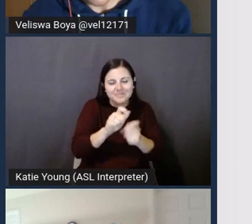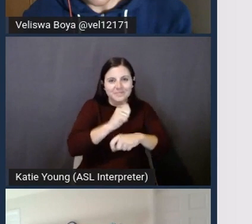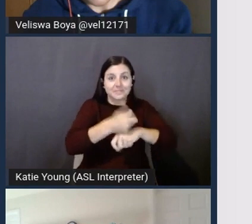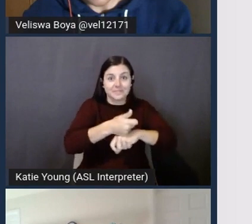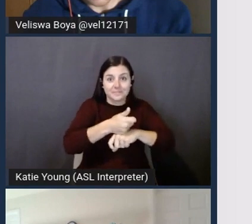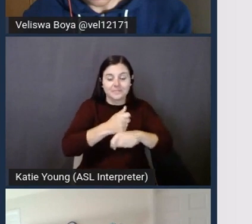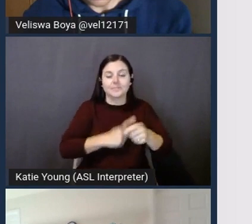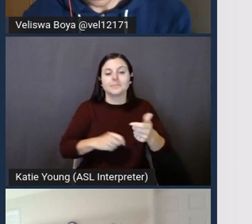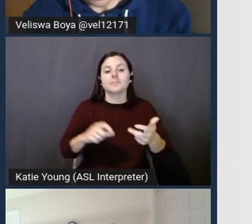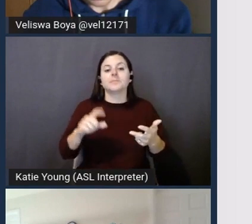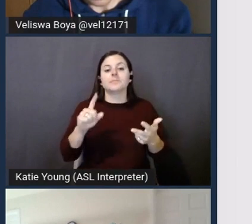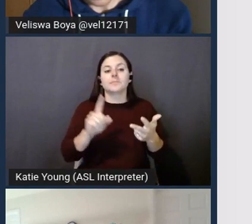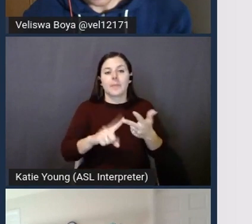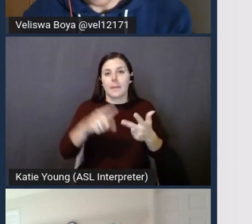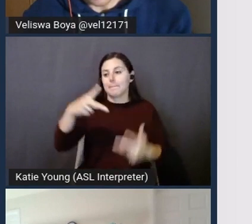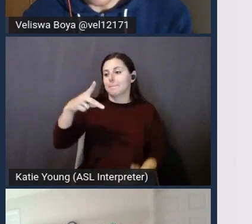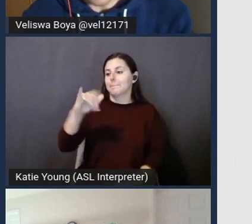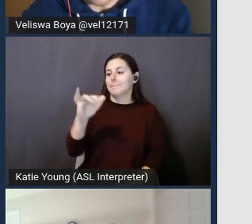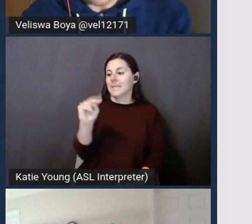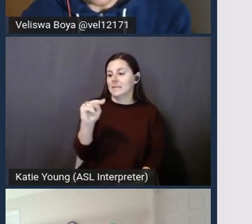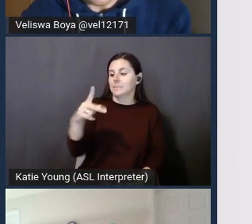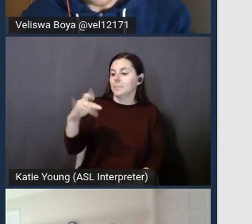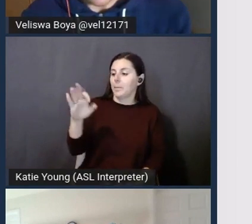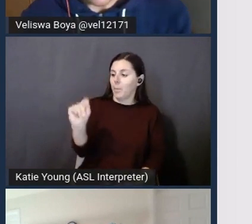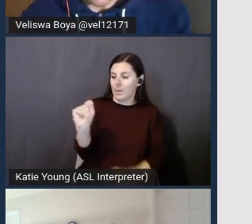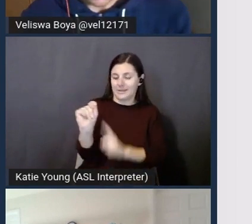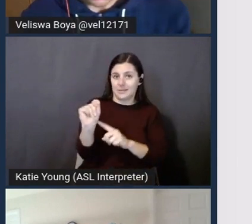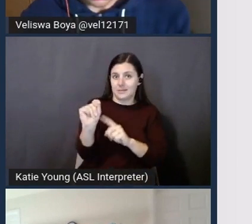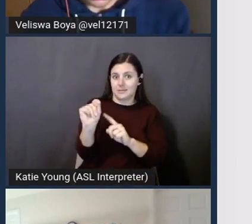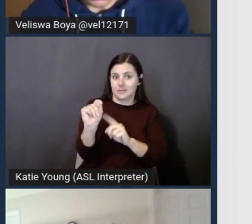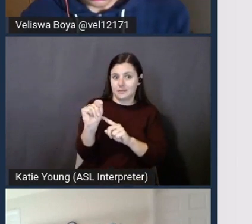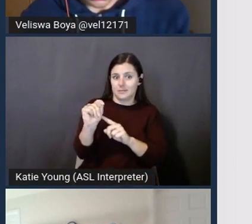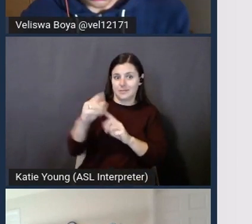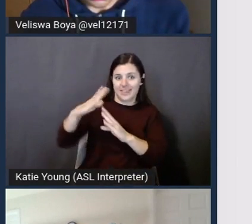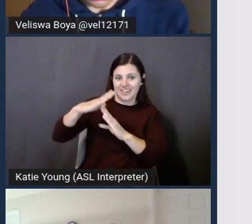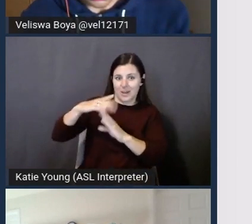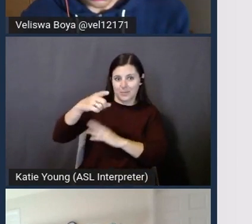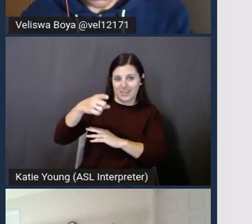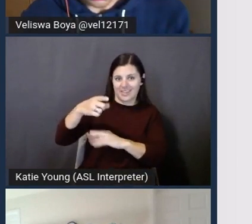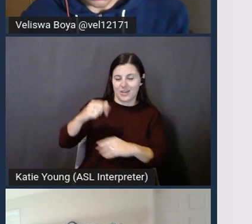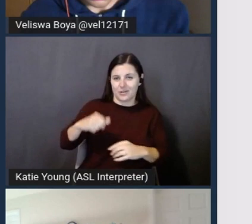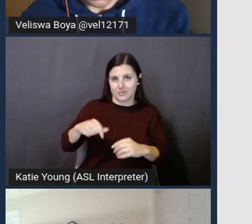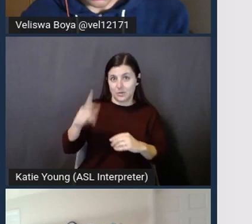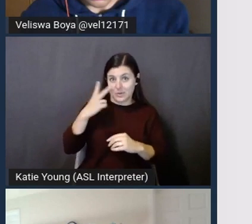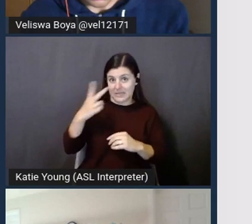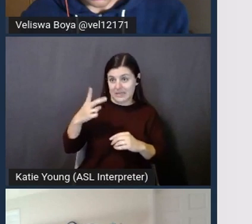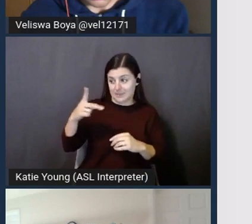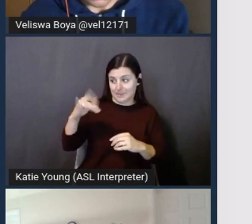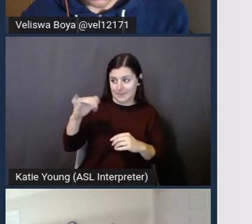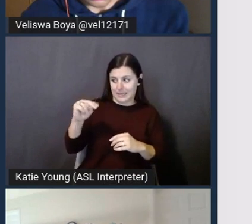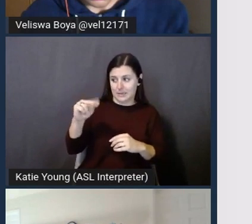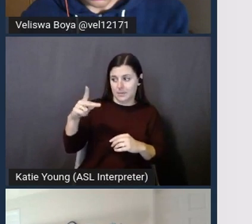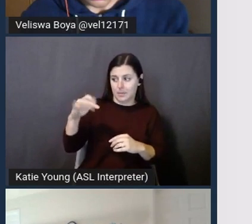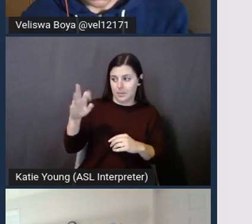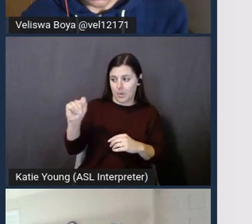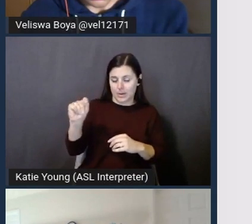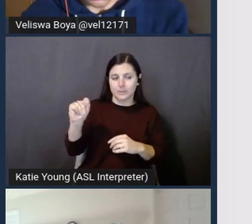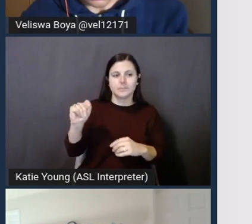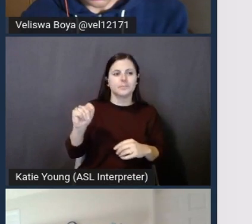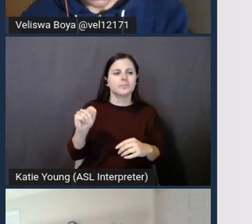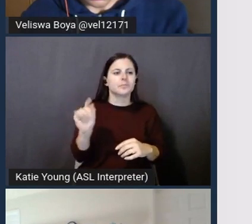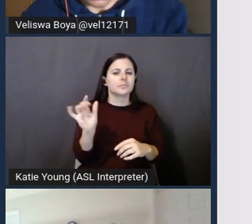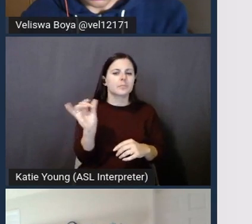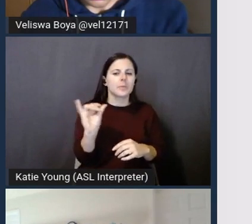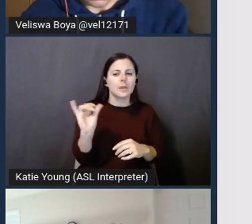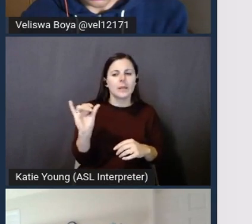then you go on to pinpoint, right? So this is where you come in at the top of this diagram, where you sort of almost like integrate the two,